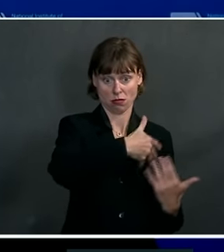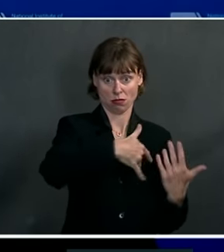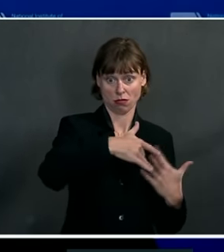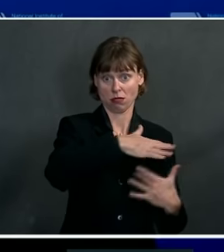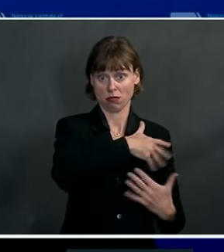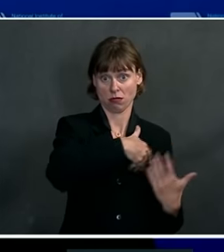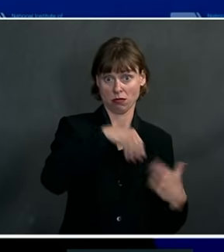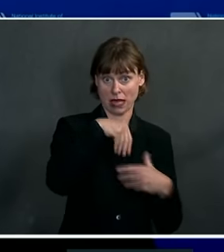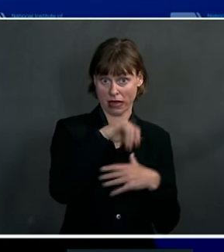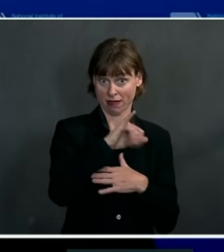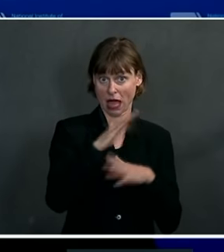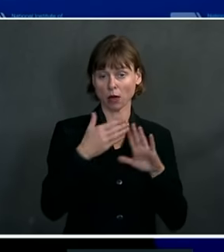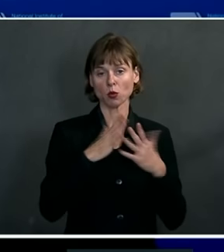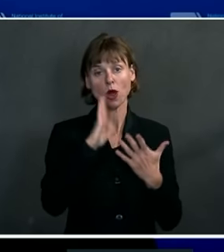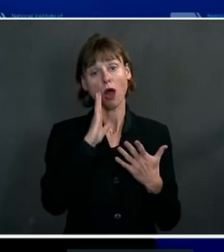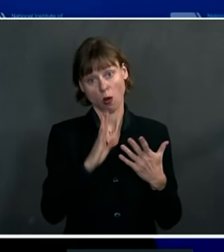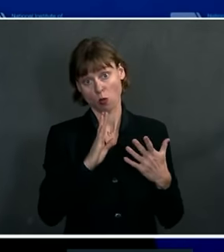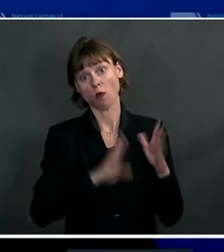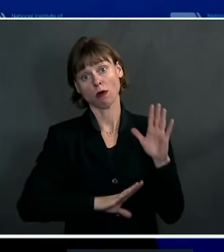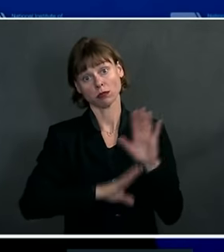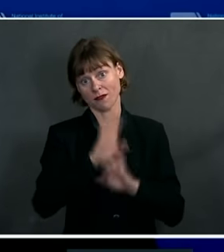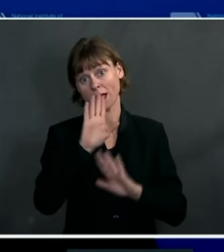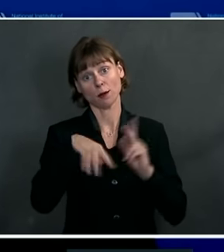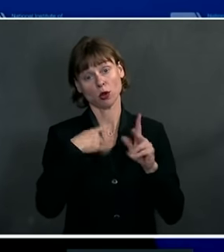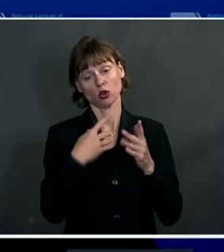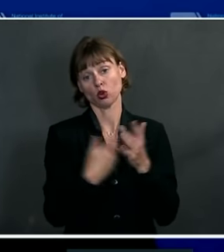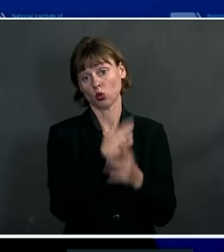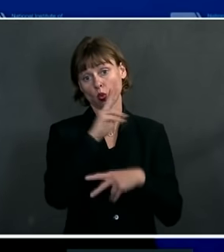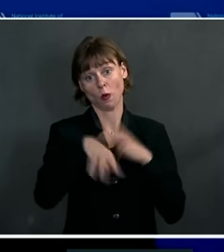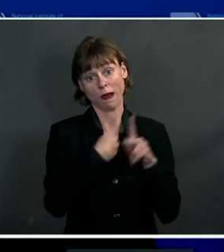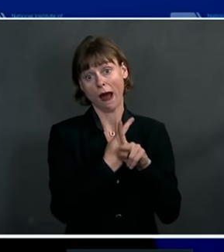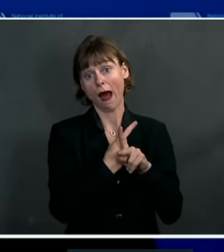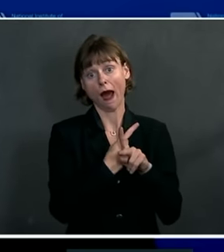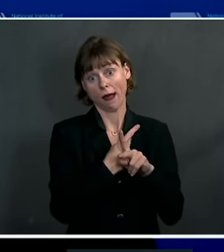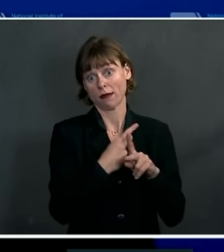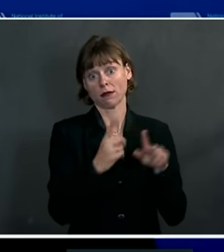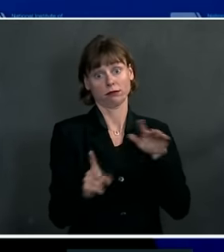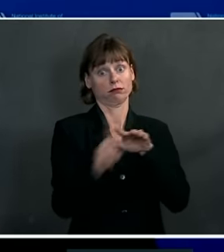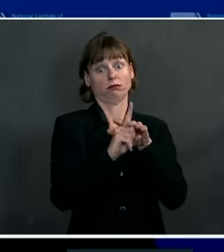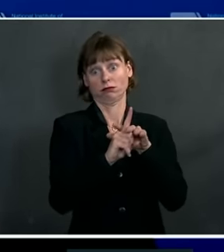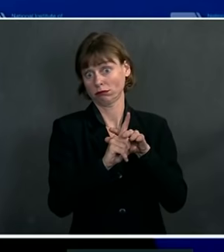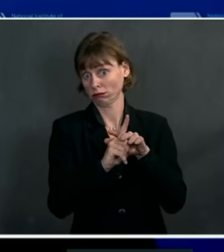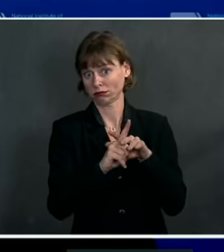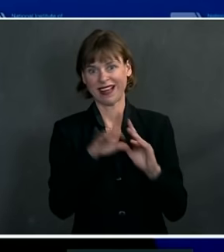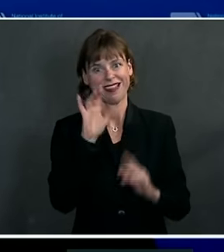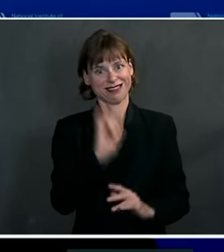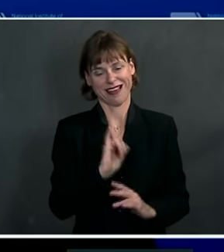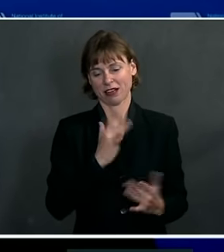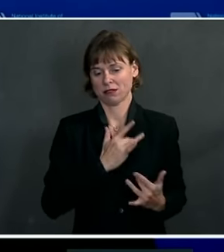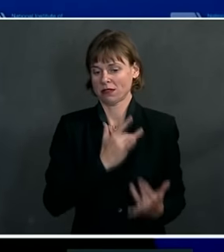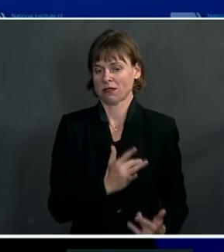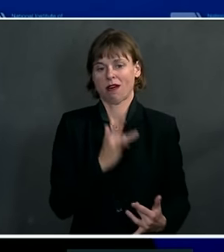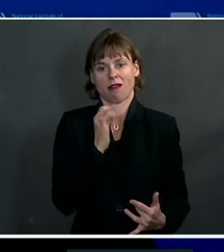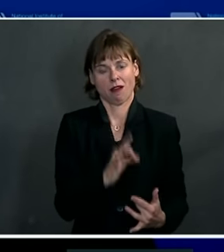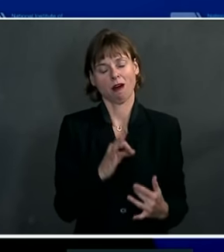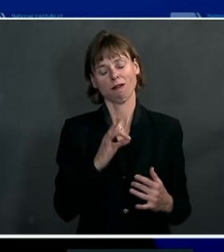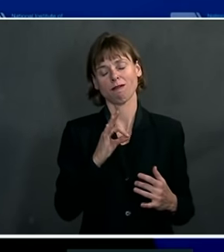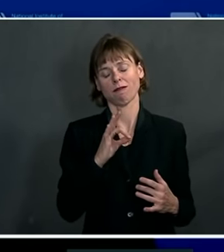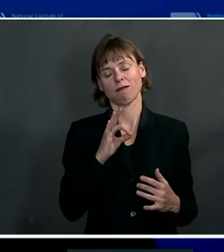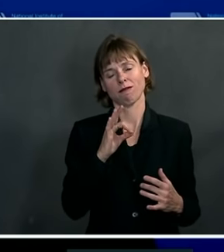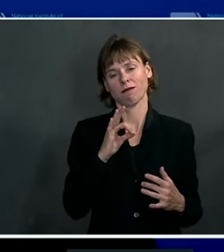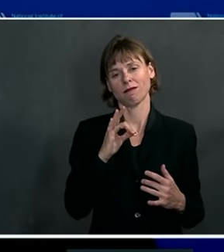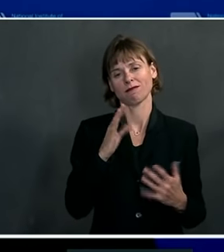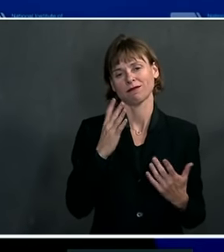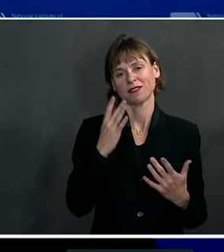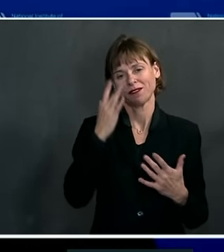there will be the evolution of mutants, because that's what viruses do, particularly RNA viruses. And that's